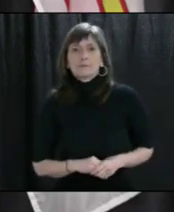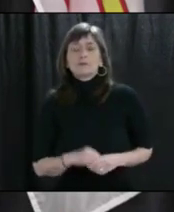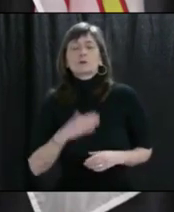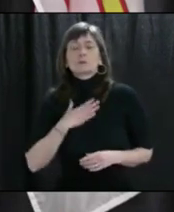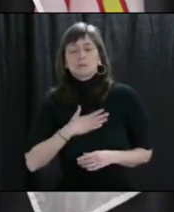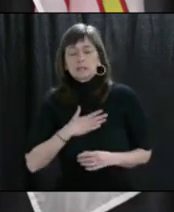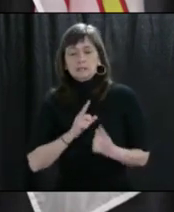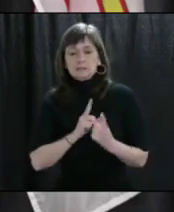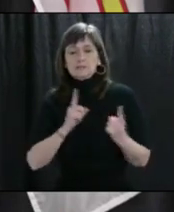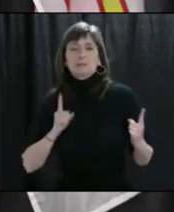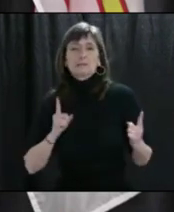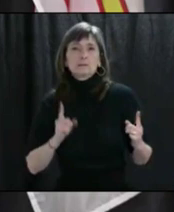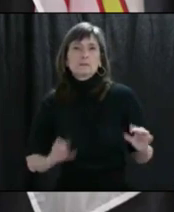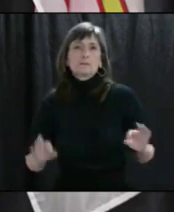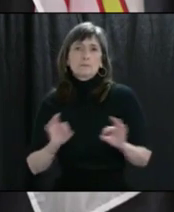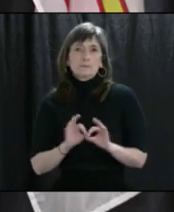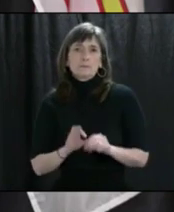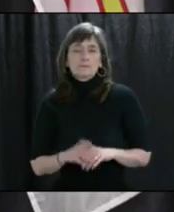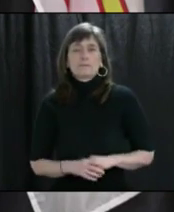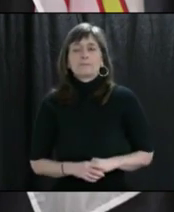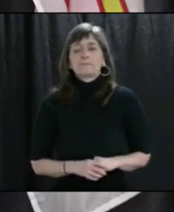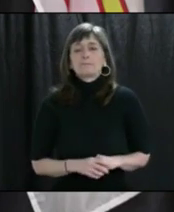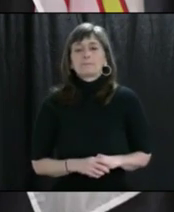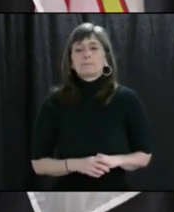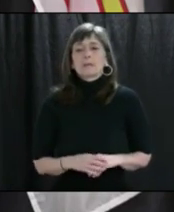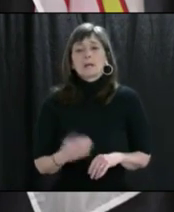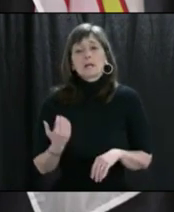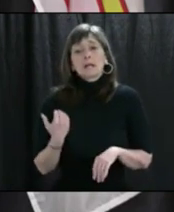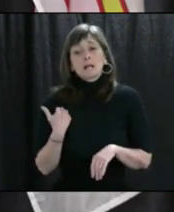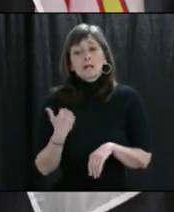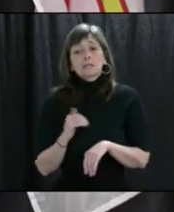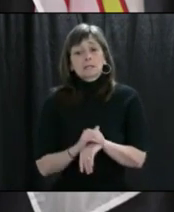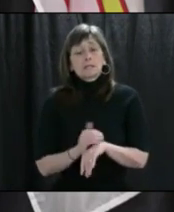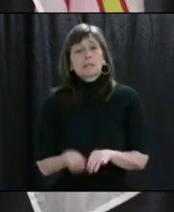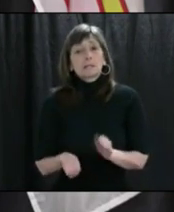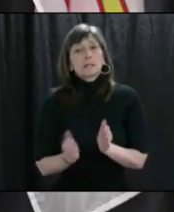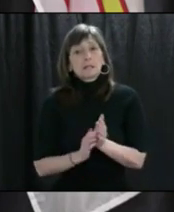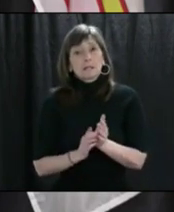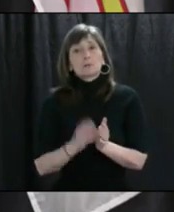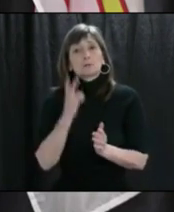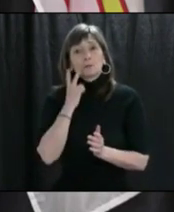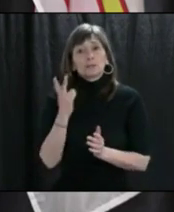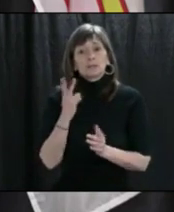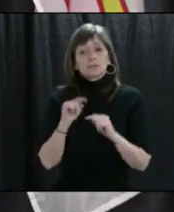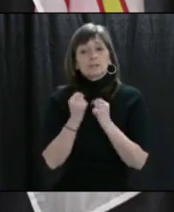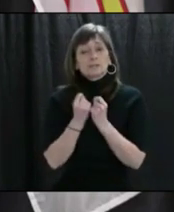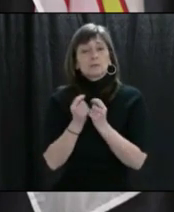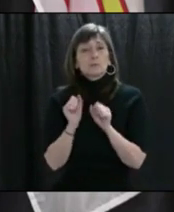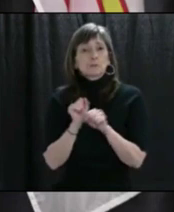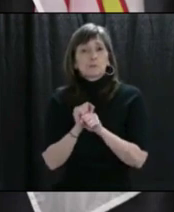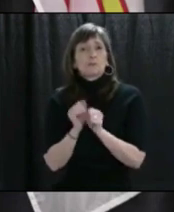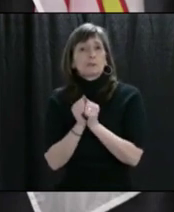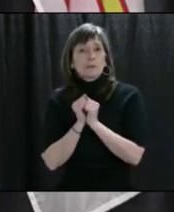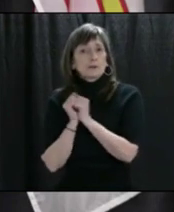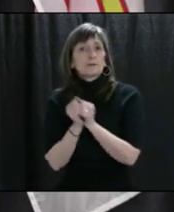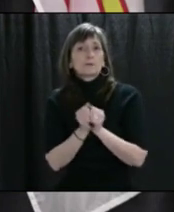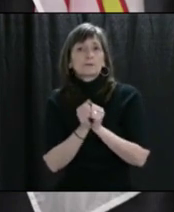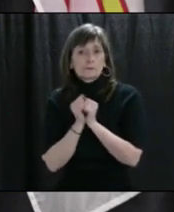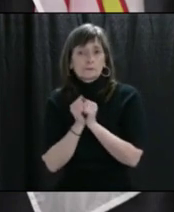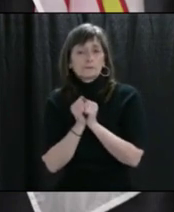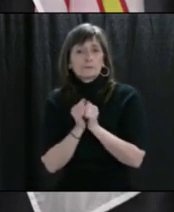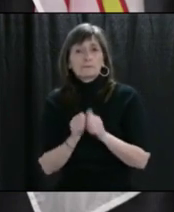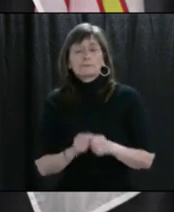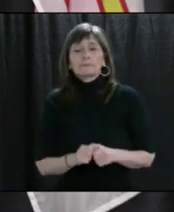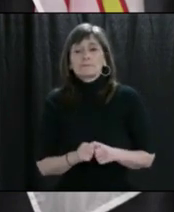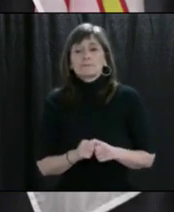And last night, as Dr. Fitzgerald said one more time, we saw our community come together. Where thousands of